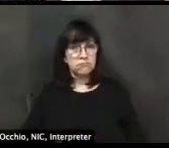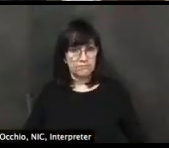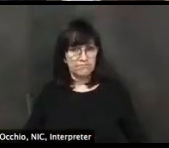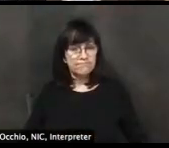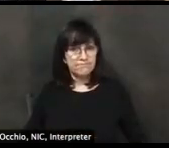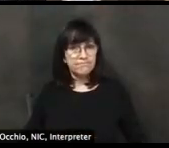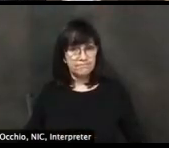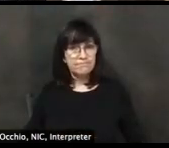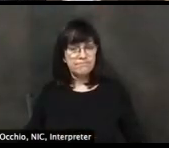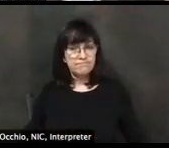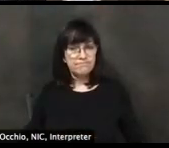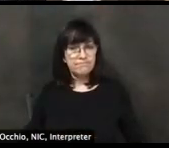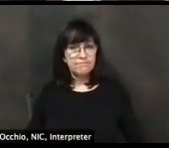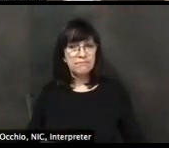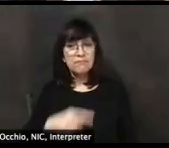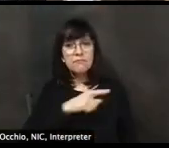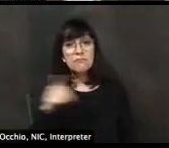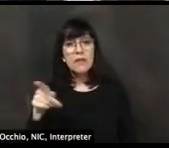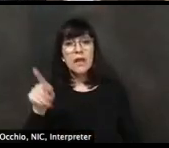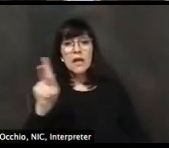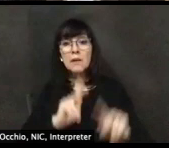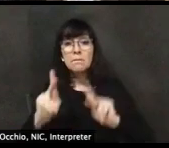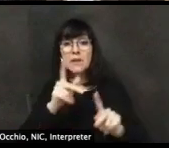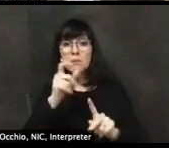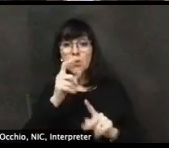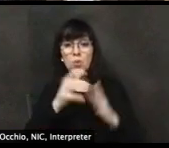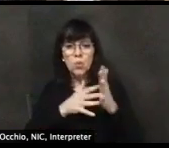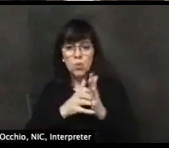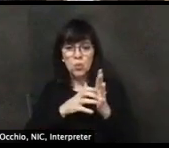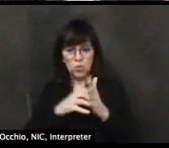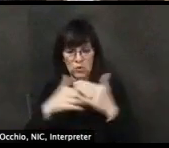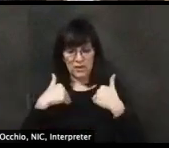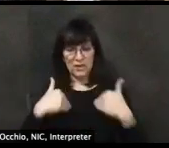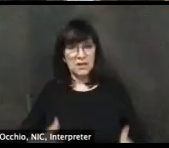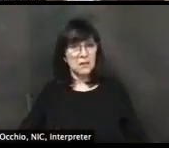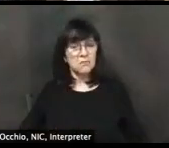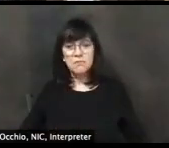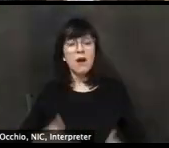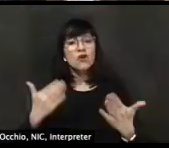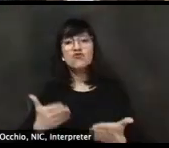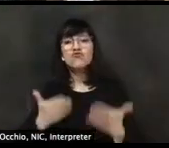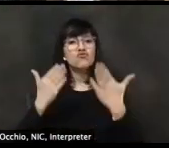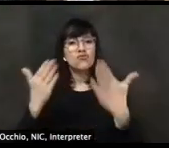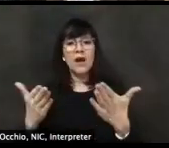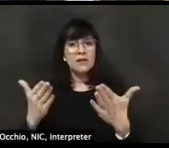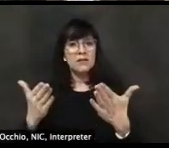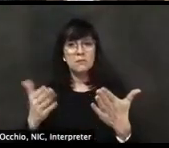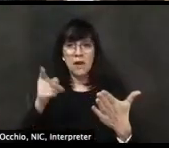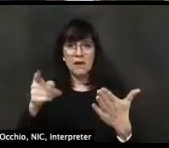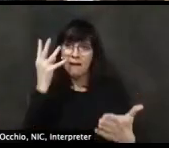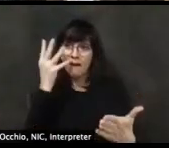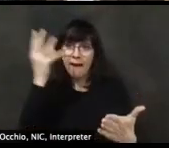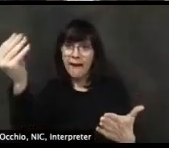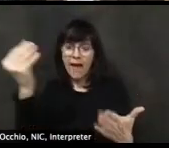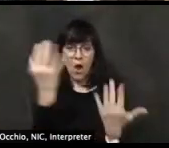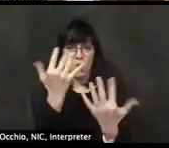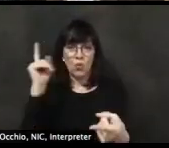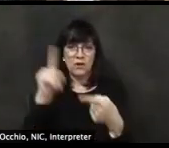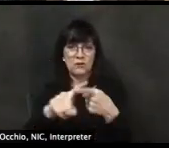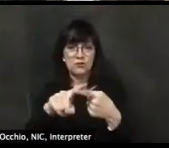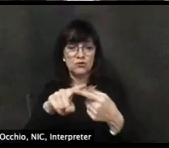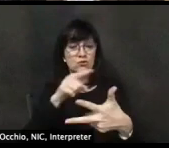for, um, vulnerable populations, people with underlying health conditions to, to go out and be exposed.